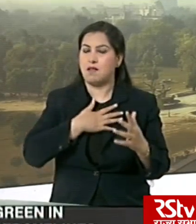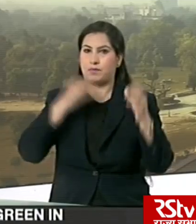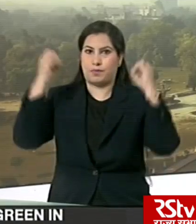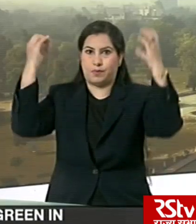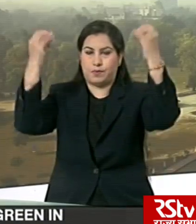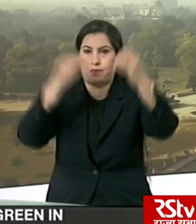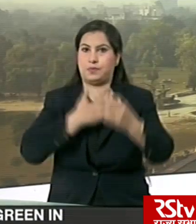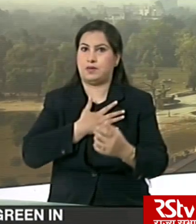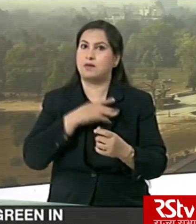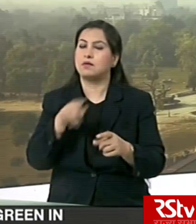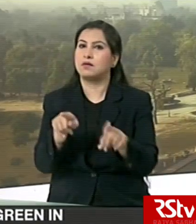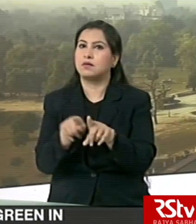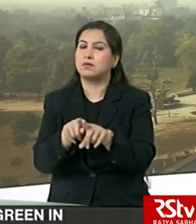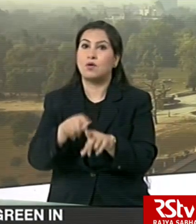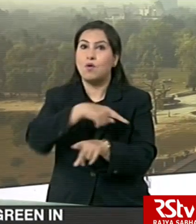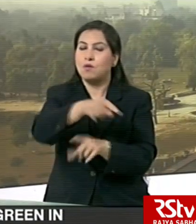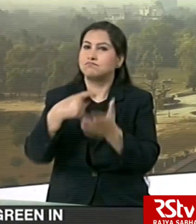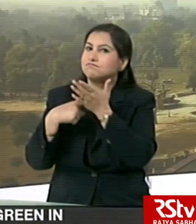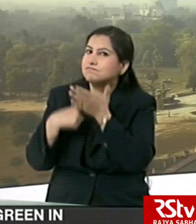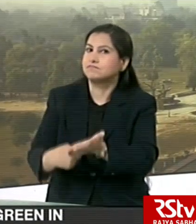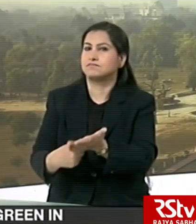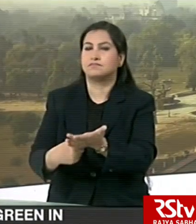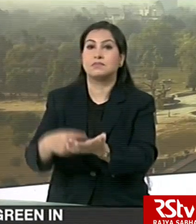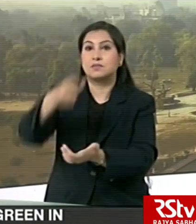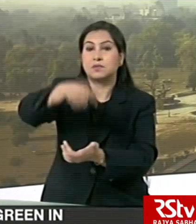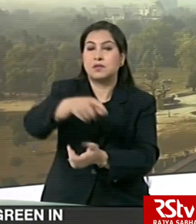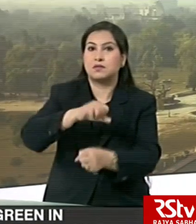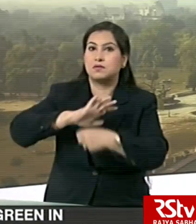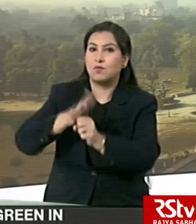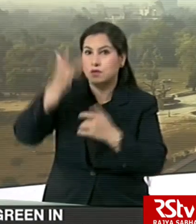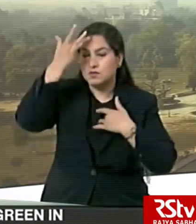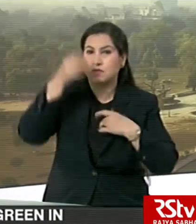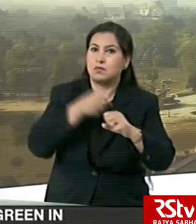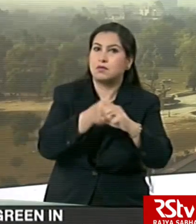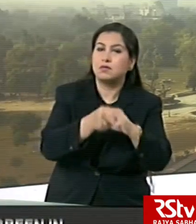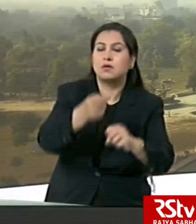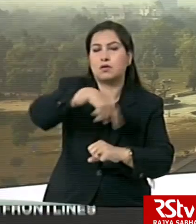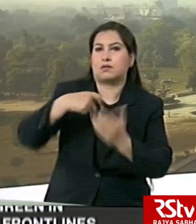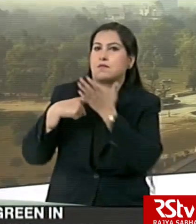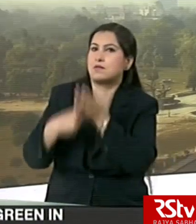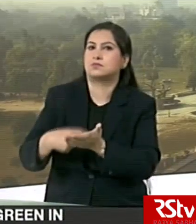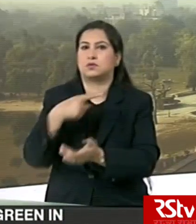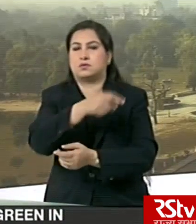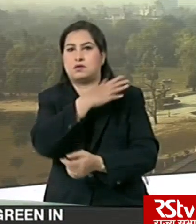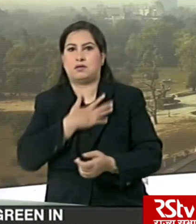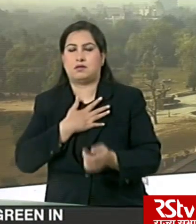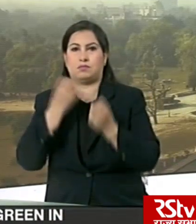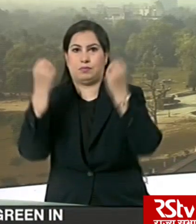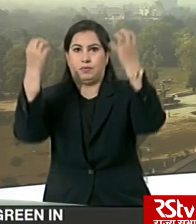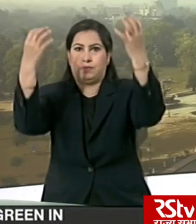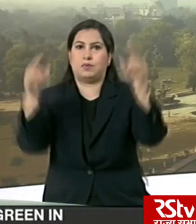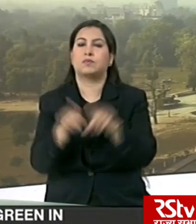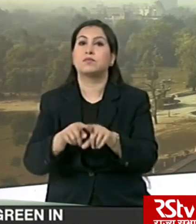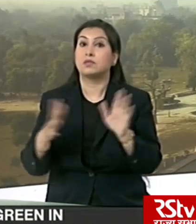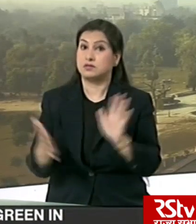military personnel on the front lines in the fight against COVID-19. The soldiers were gathered at the base of Christ for the ceremony,